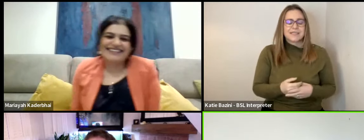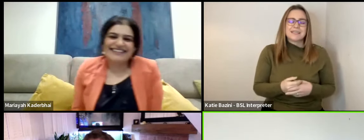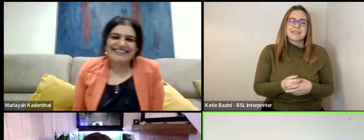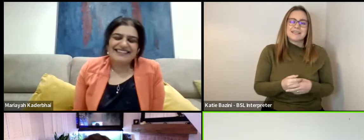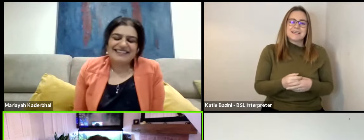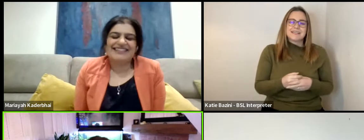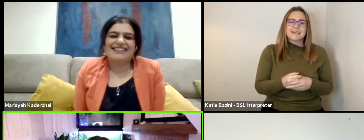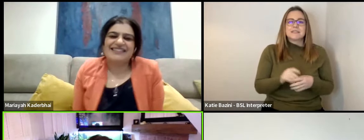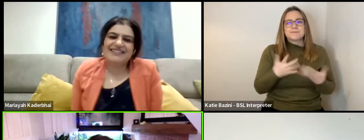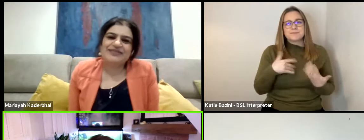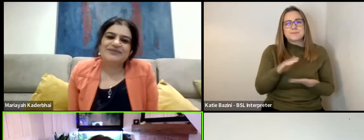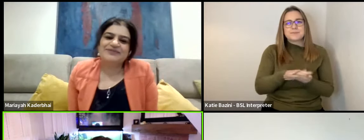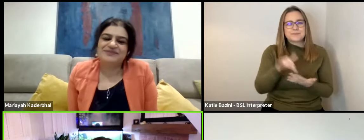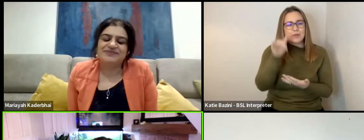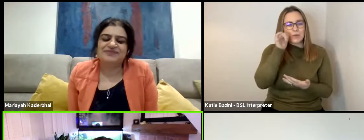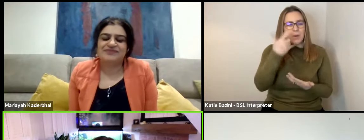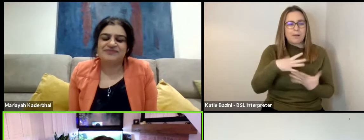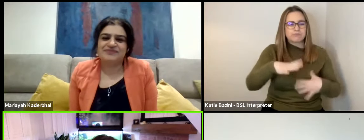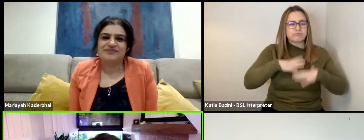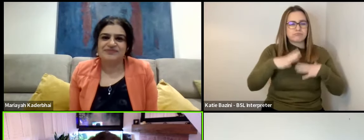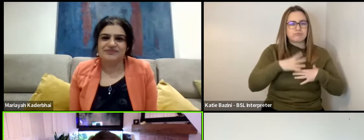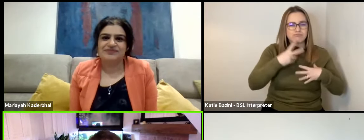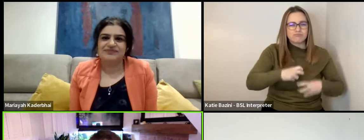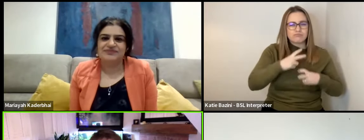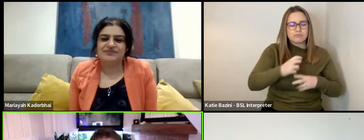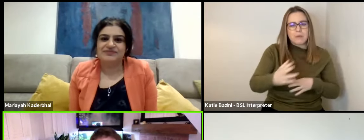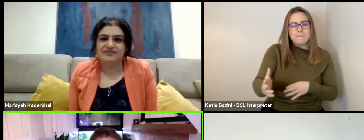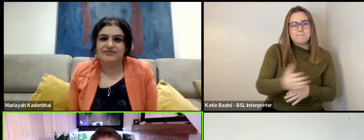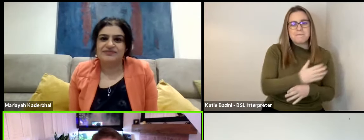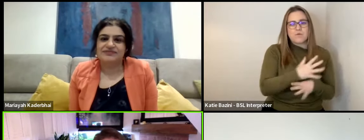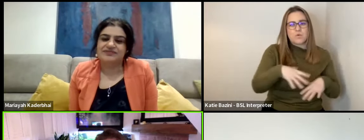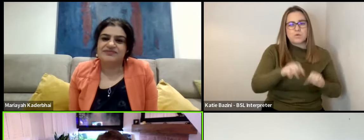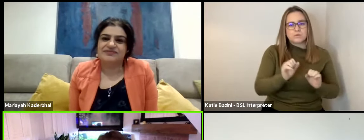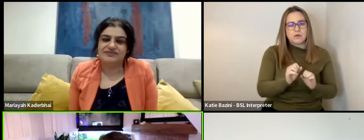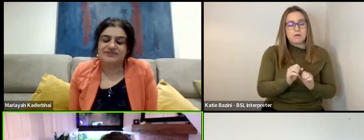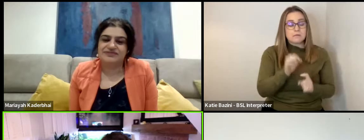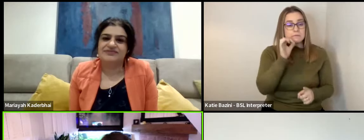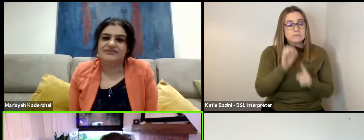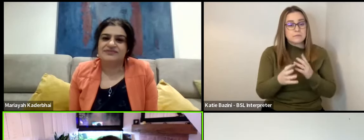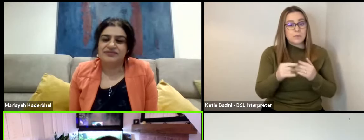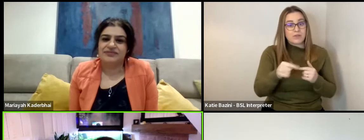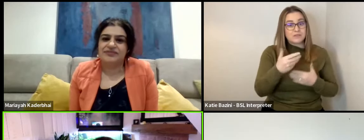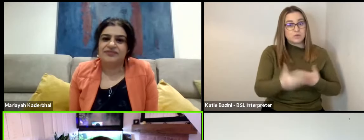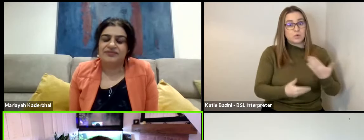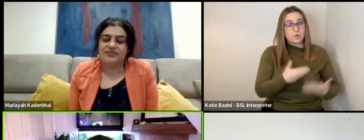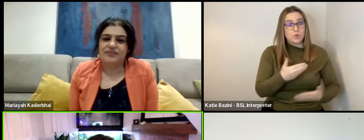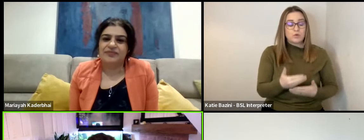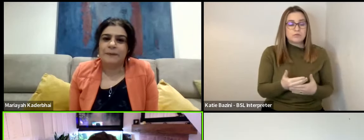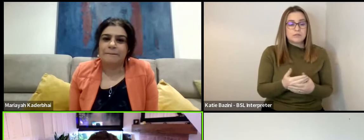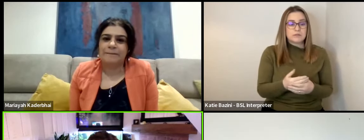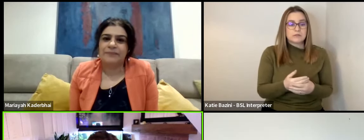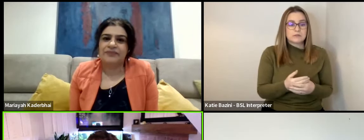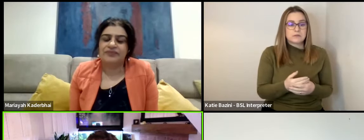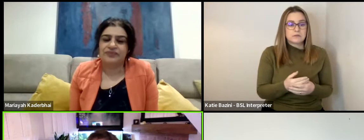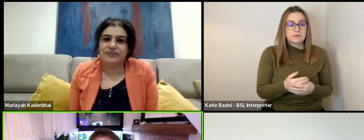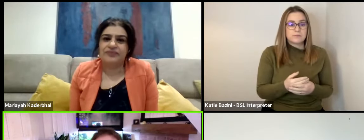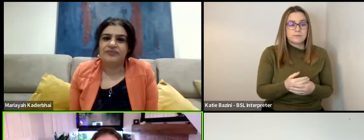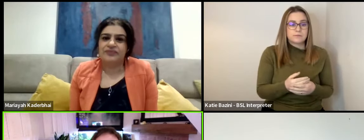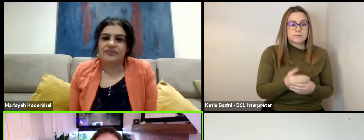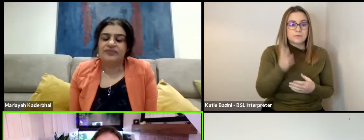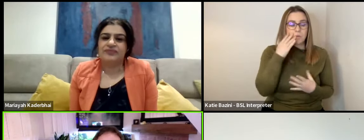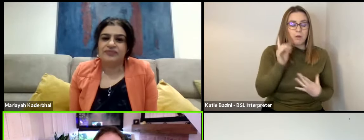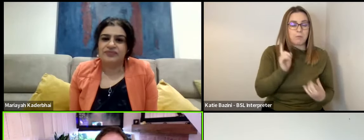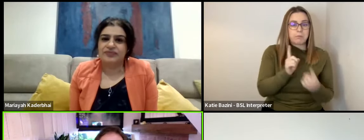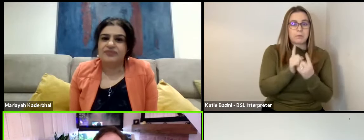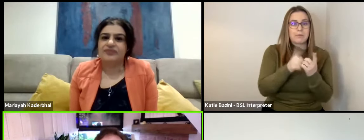So, you know, you've done a lot of that work previously, and especially with, particularly with this story. As soon as we meet